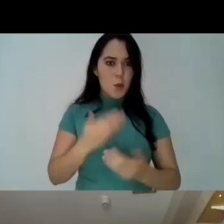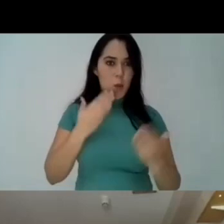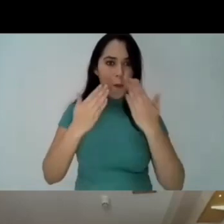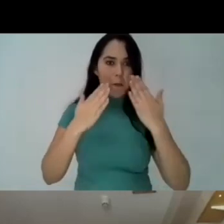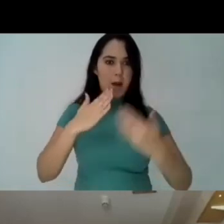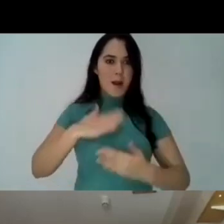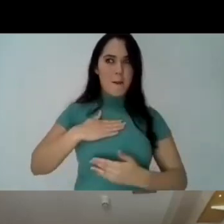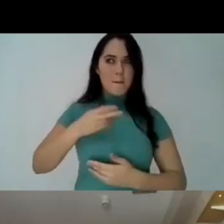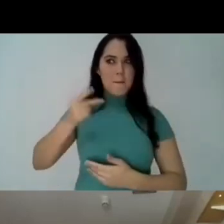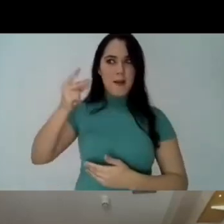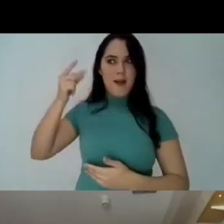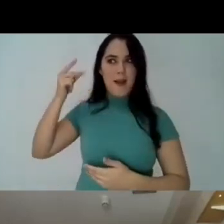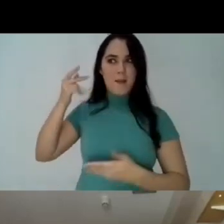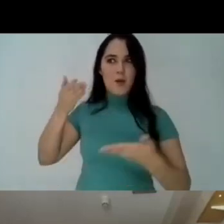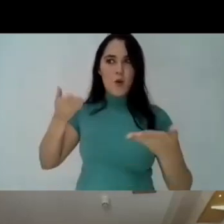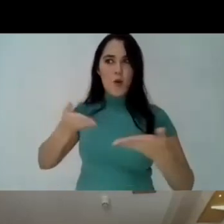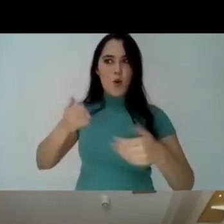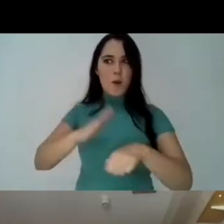uh children